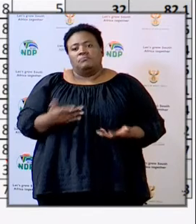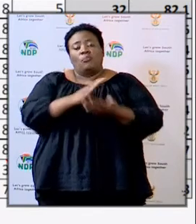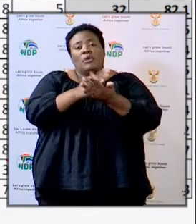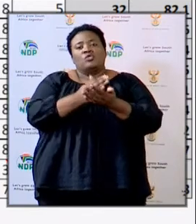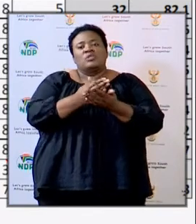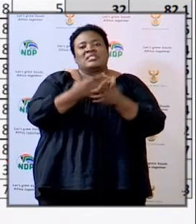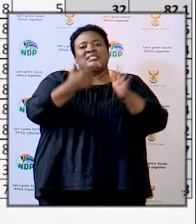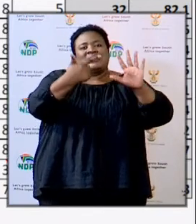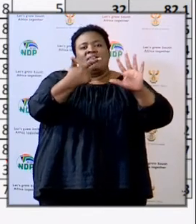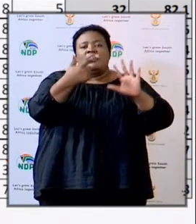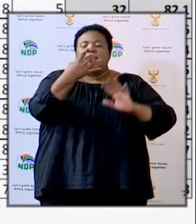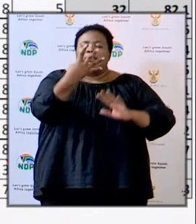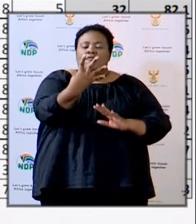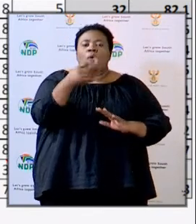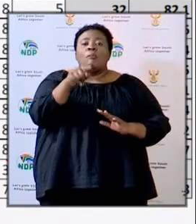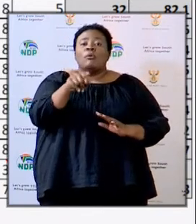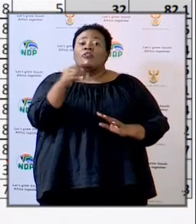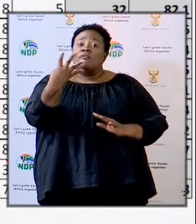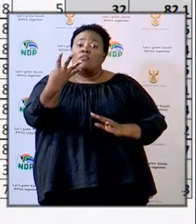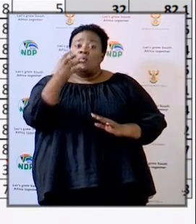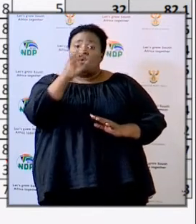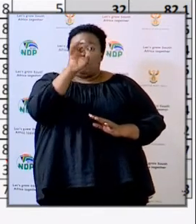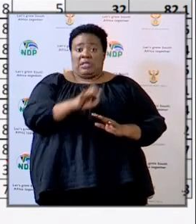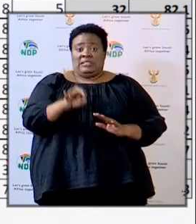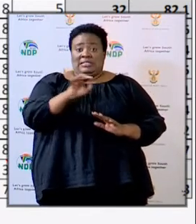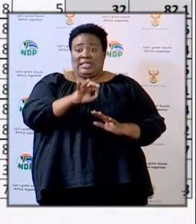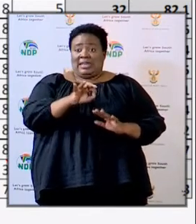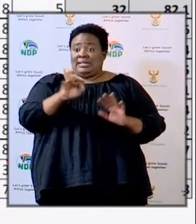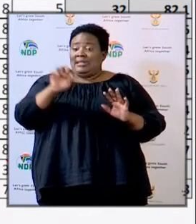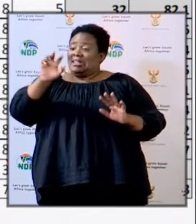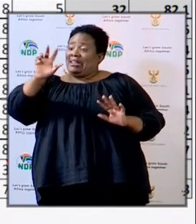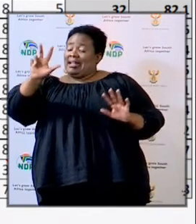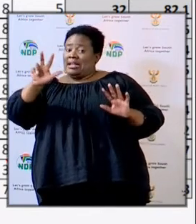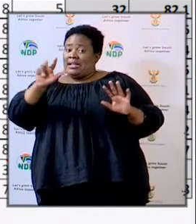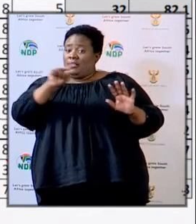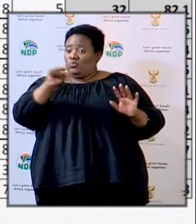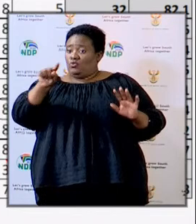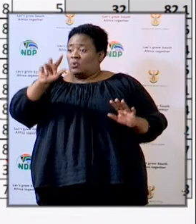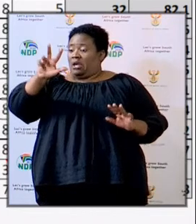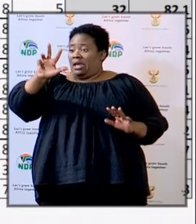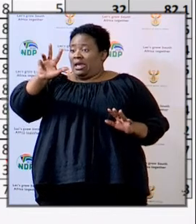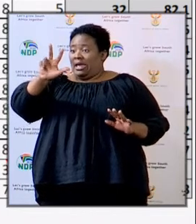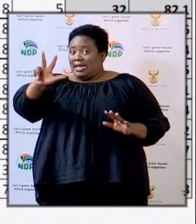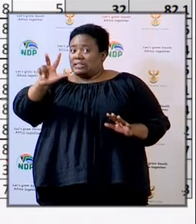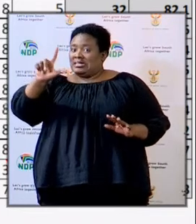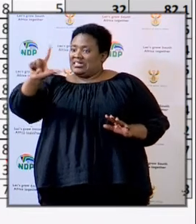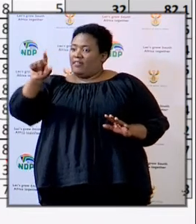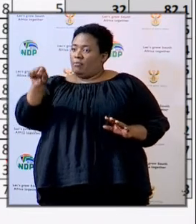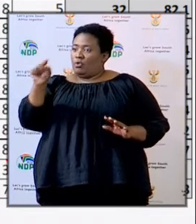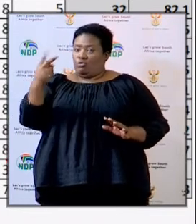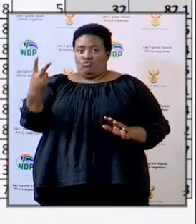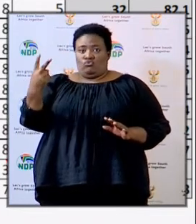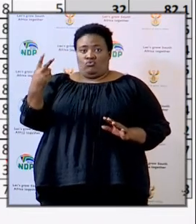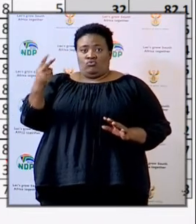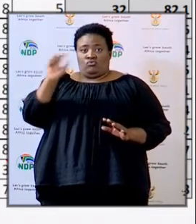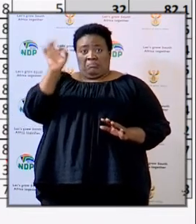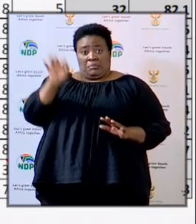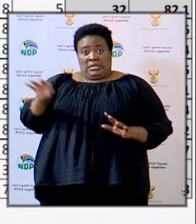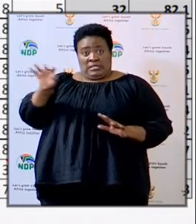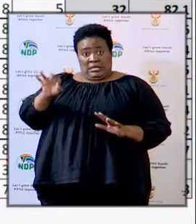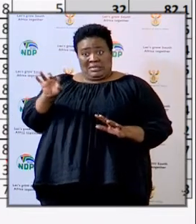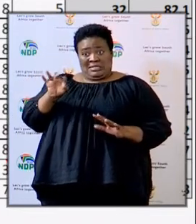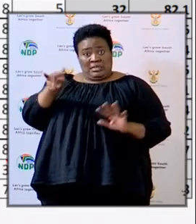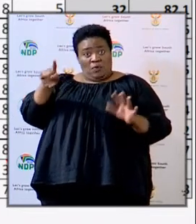between 74.4% and 87.2% of the